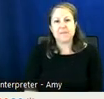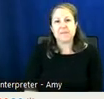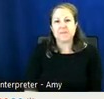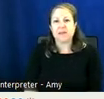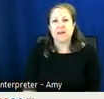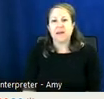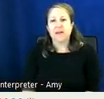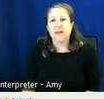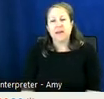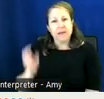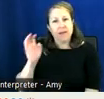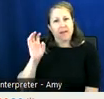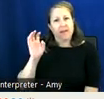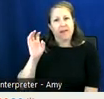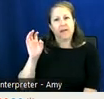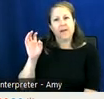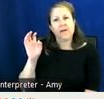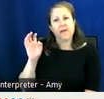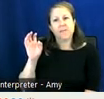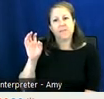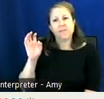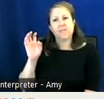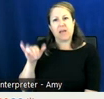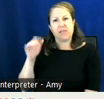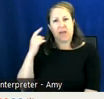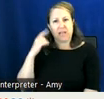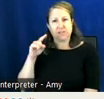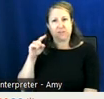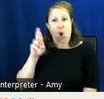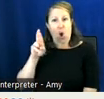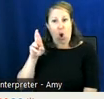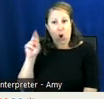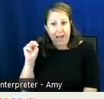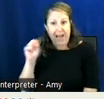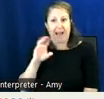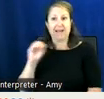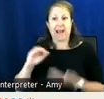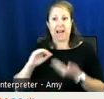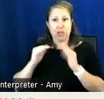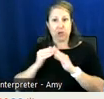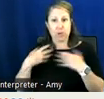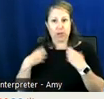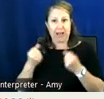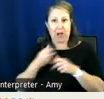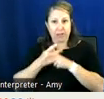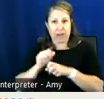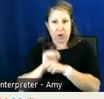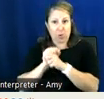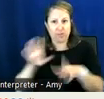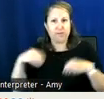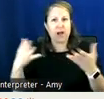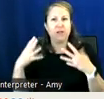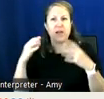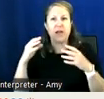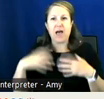um uh registered nurses and community health care workers to provide health education navigation